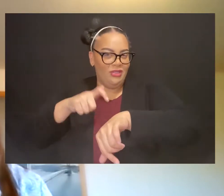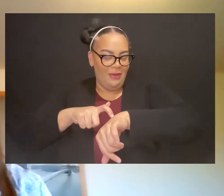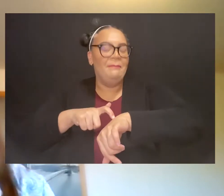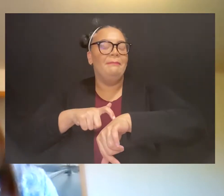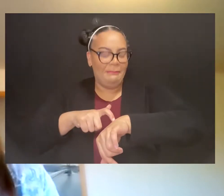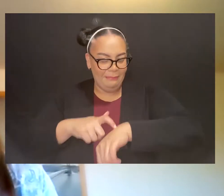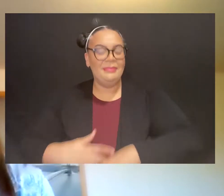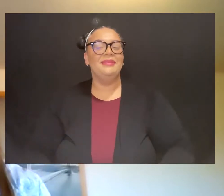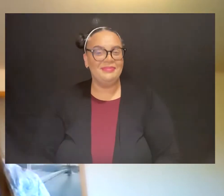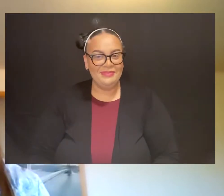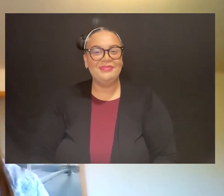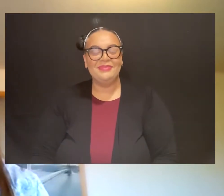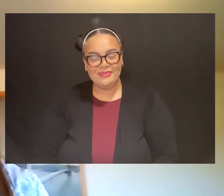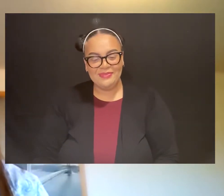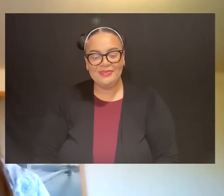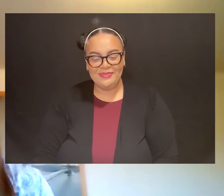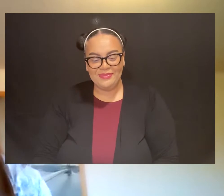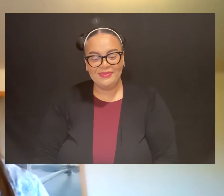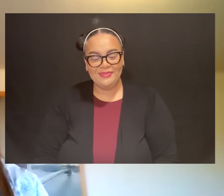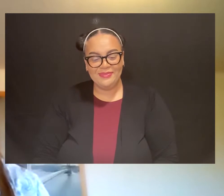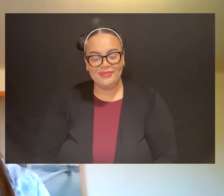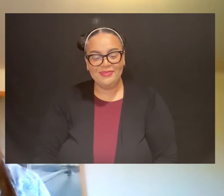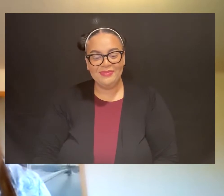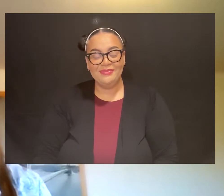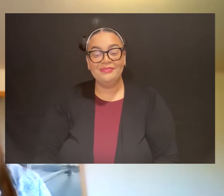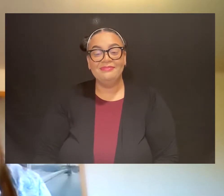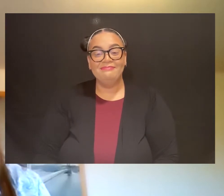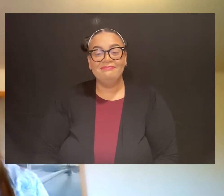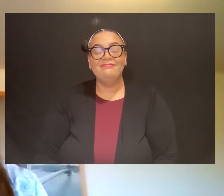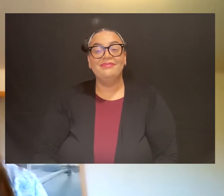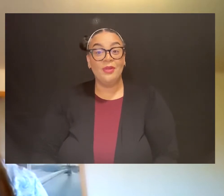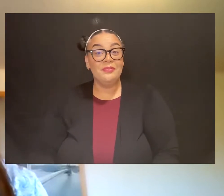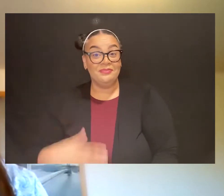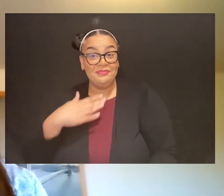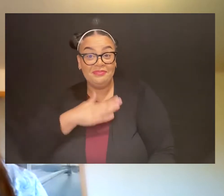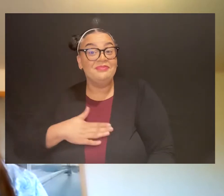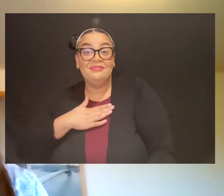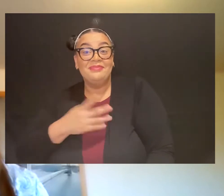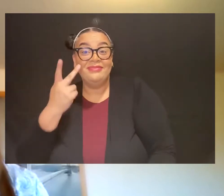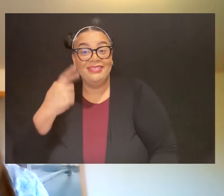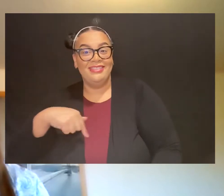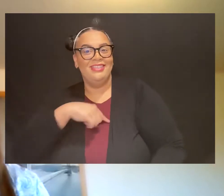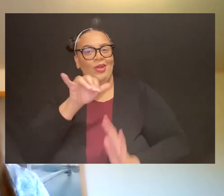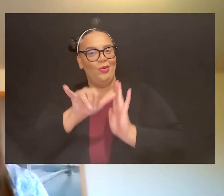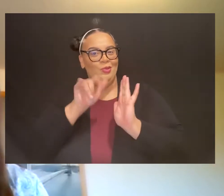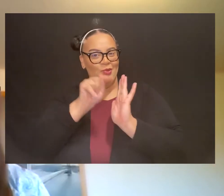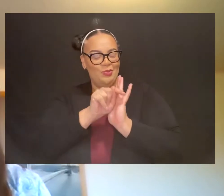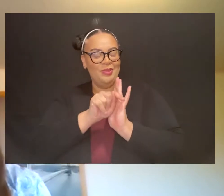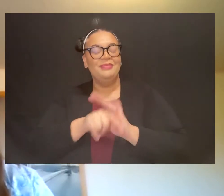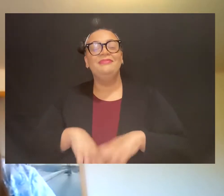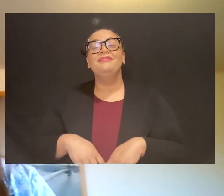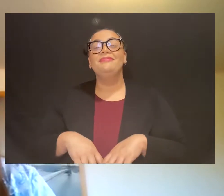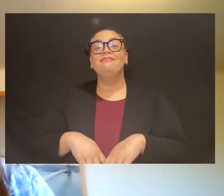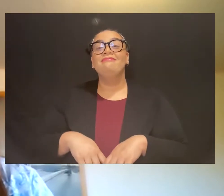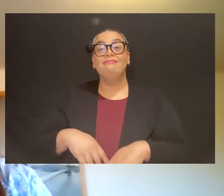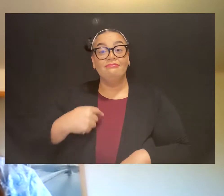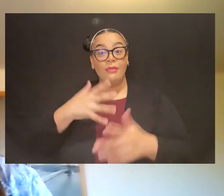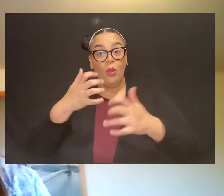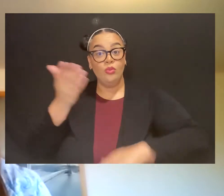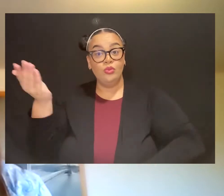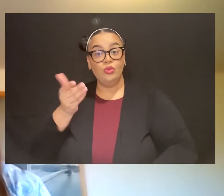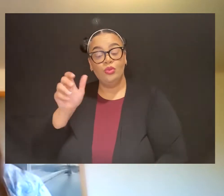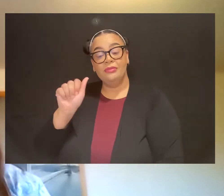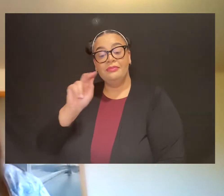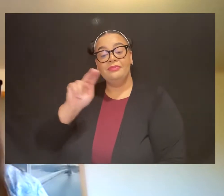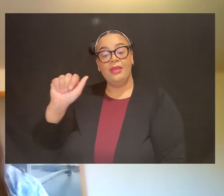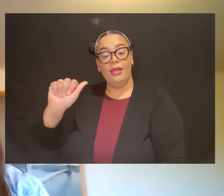in, at your time and at your convenience. So please check out Deschutes Public Library's YouTube channel. So I'd